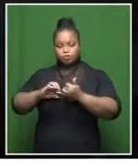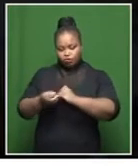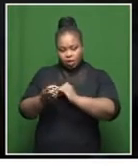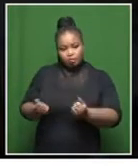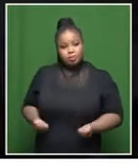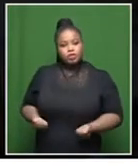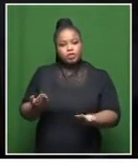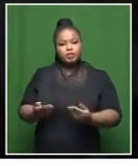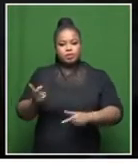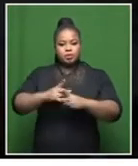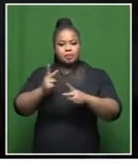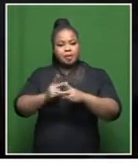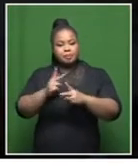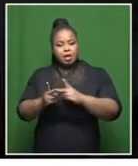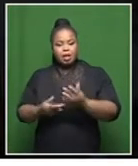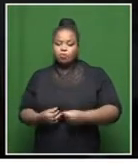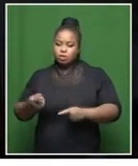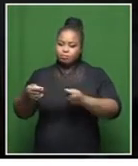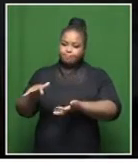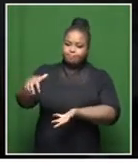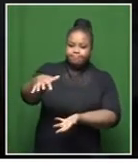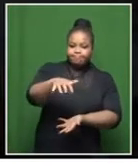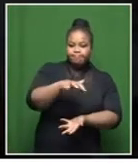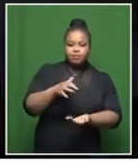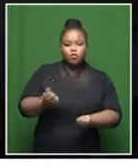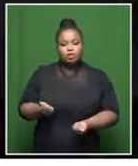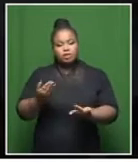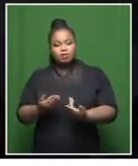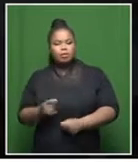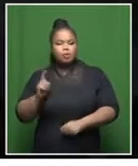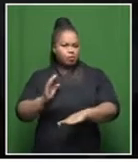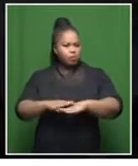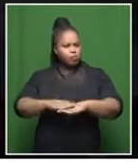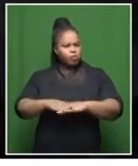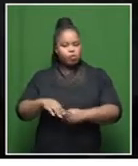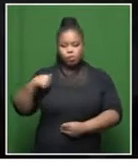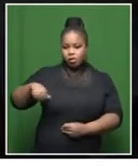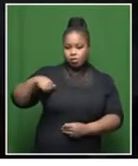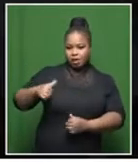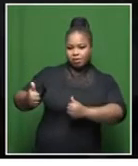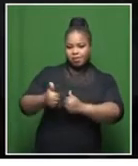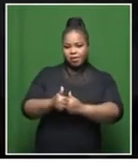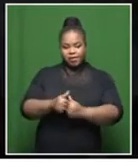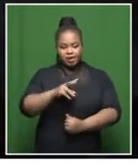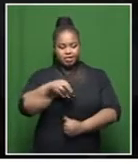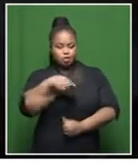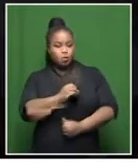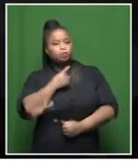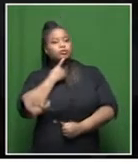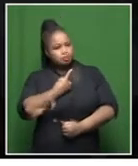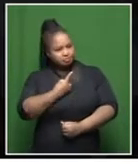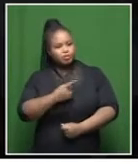service, we prepare to run, we fundraise to run these services. So if the municipality can come alongside the NGO sector and say,